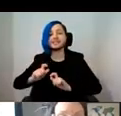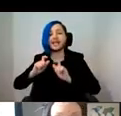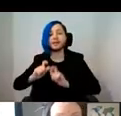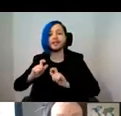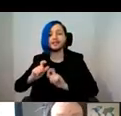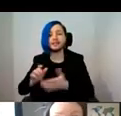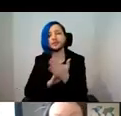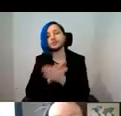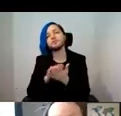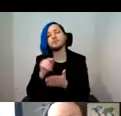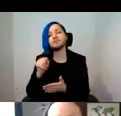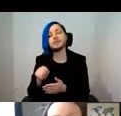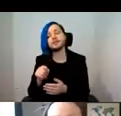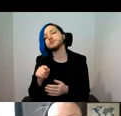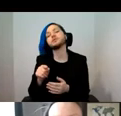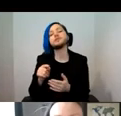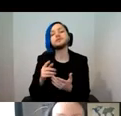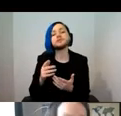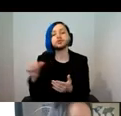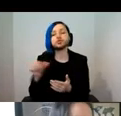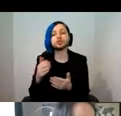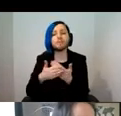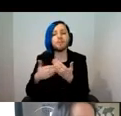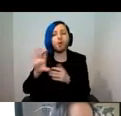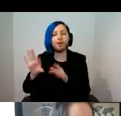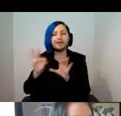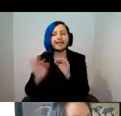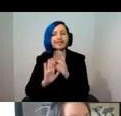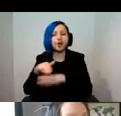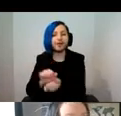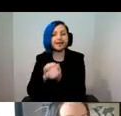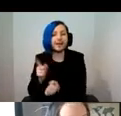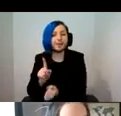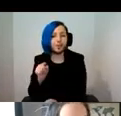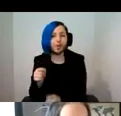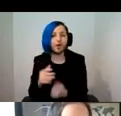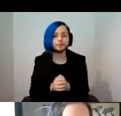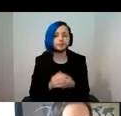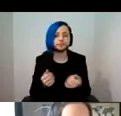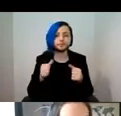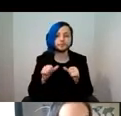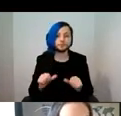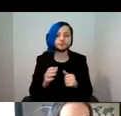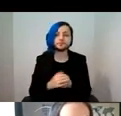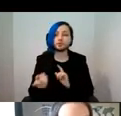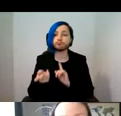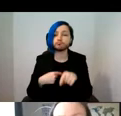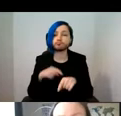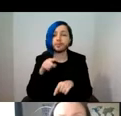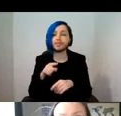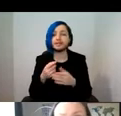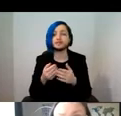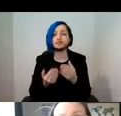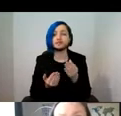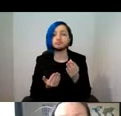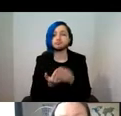instead being more selective. So responding to these emergent understandings